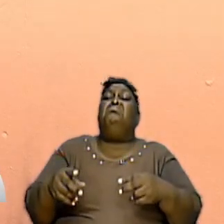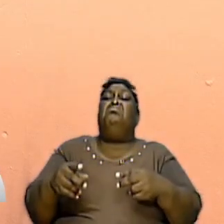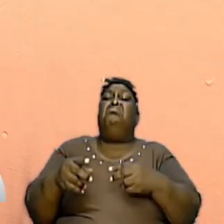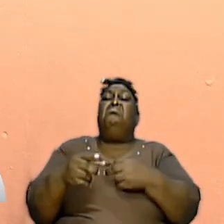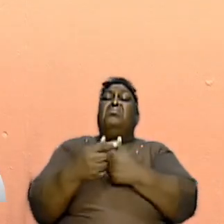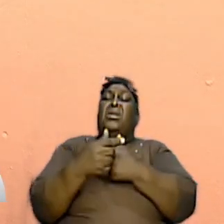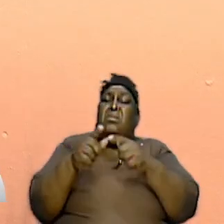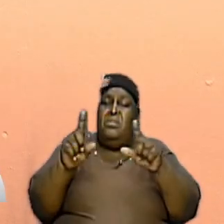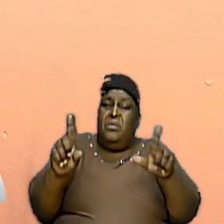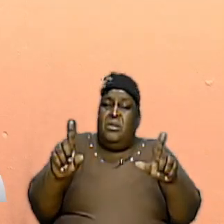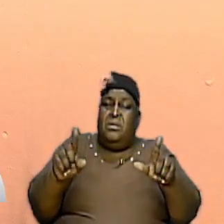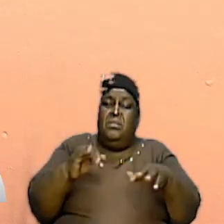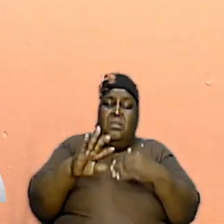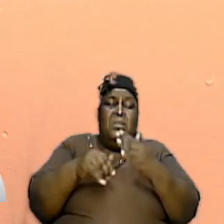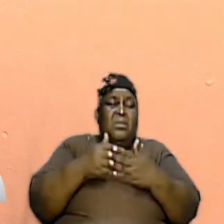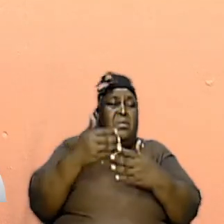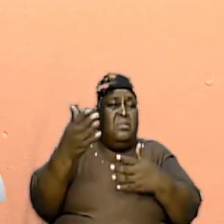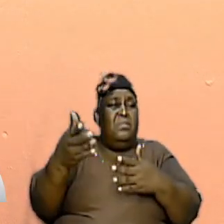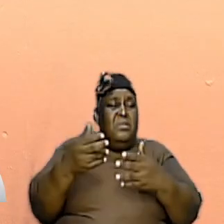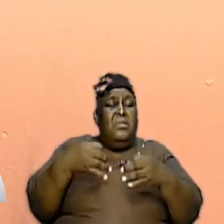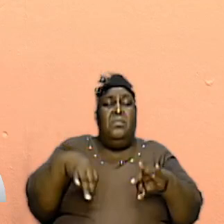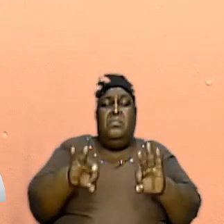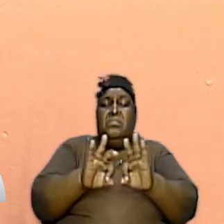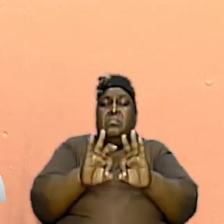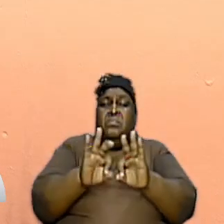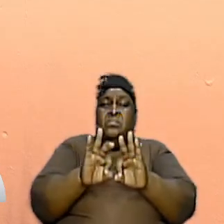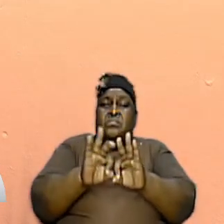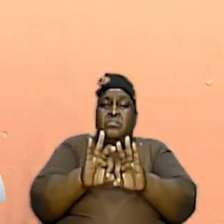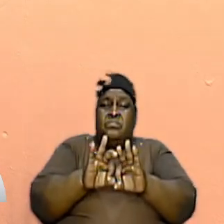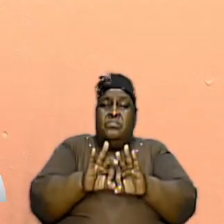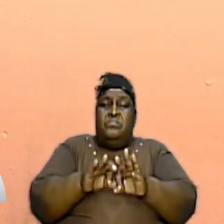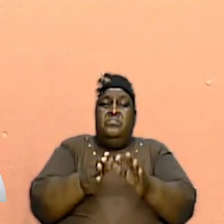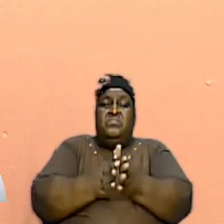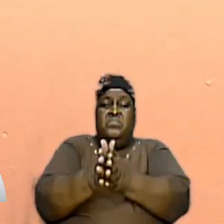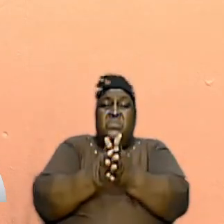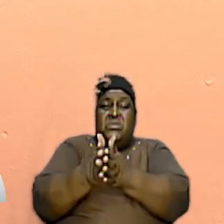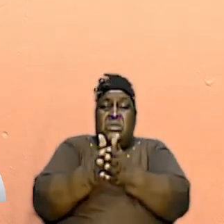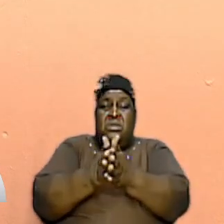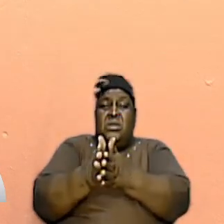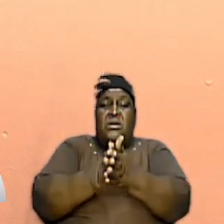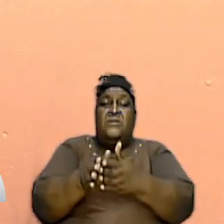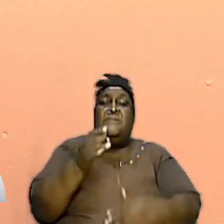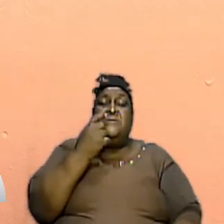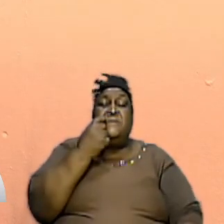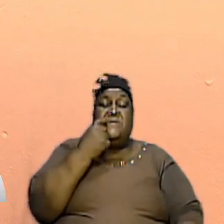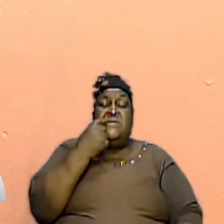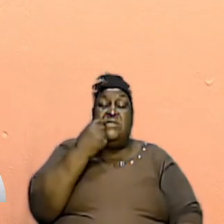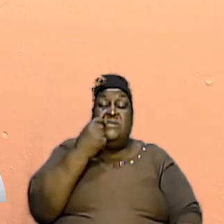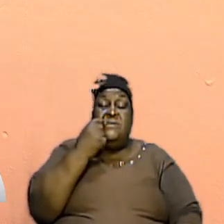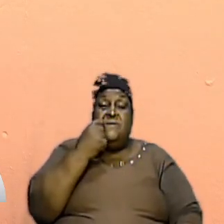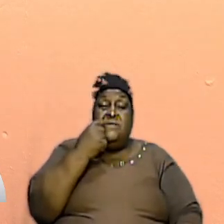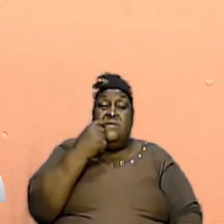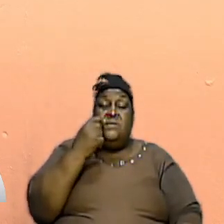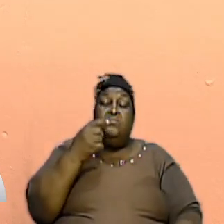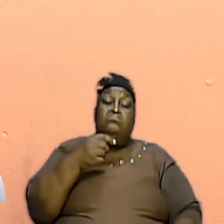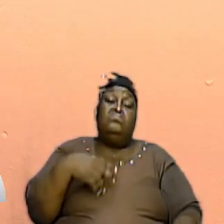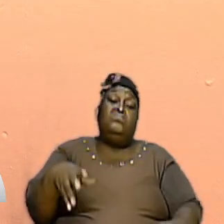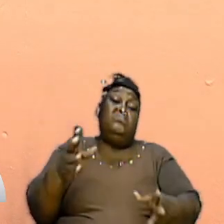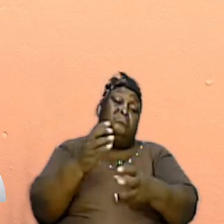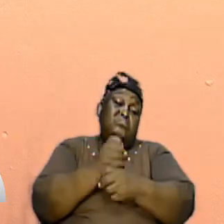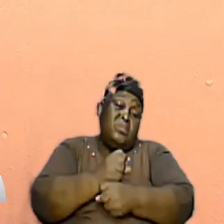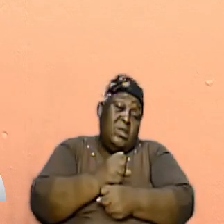all of that is important. It shows the earnestness and the seriousness with which they took their